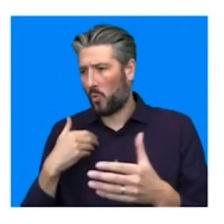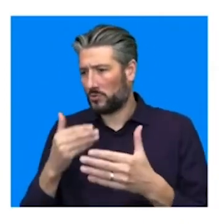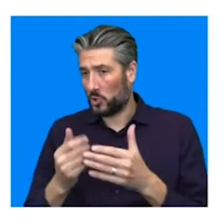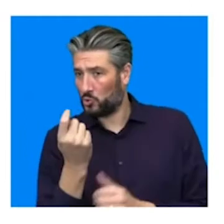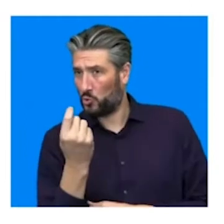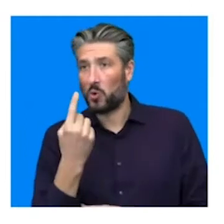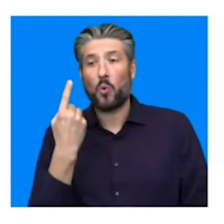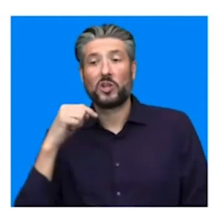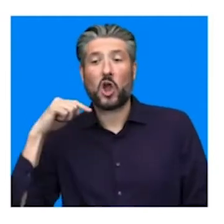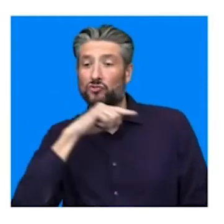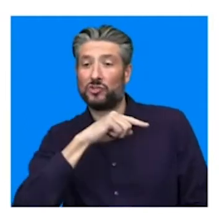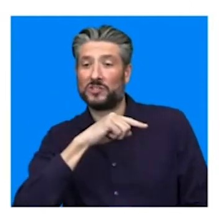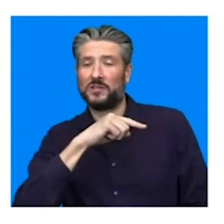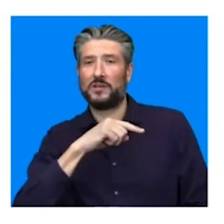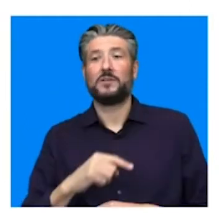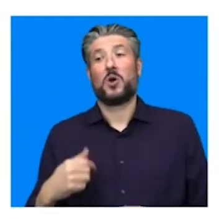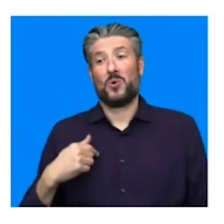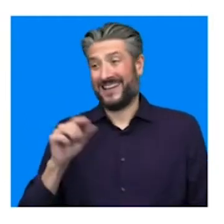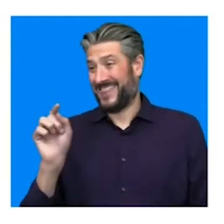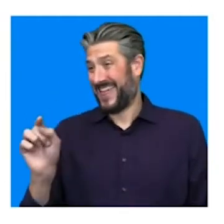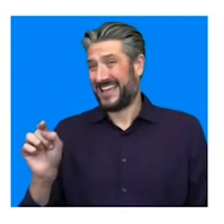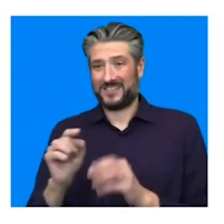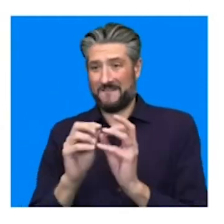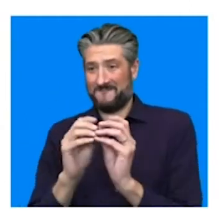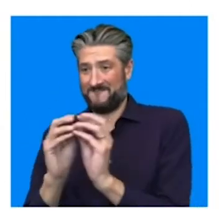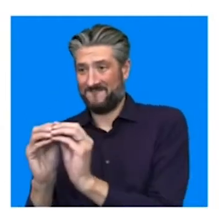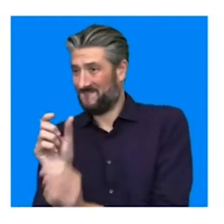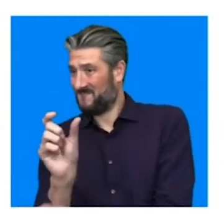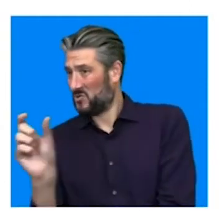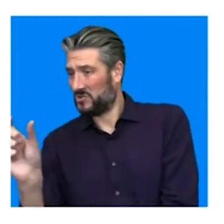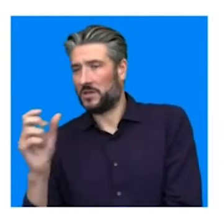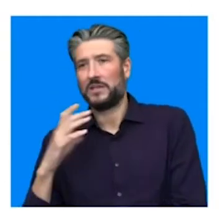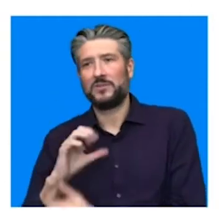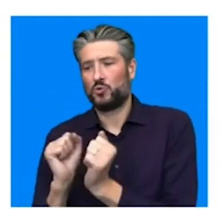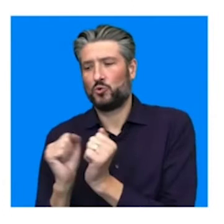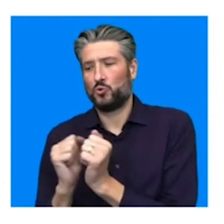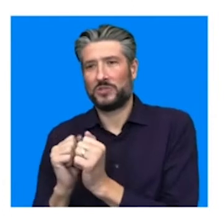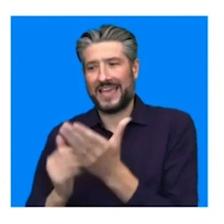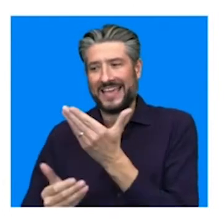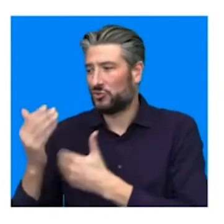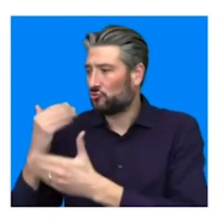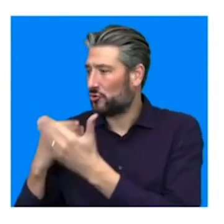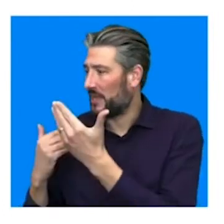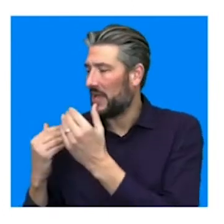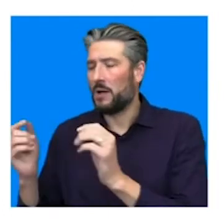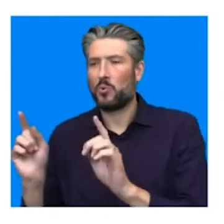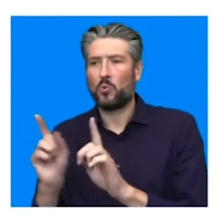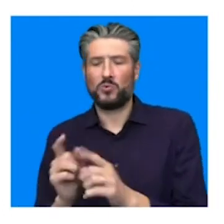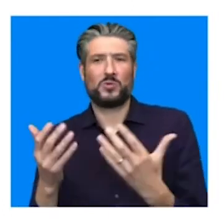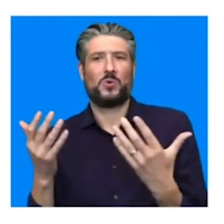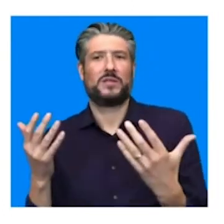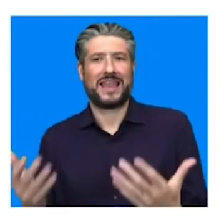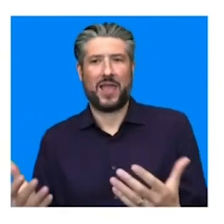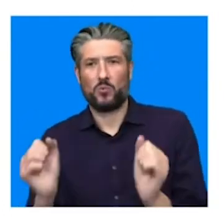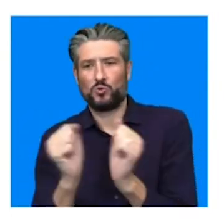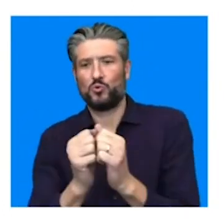so whatever we put up there had to fit within that history, but then fit within its need to deliver to the audience. And